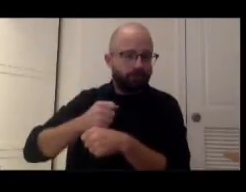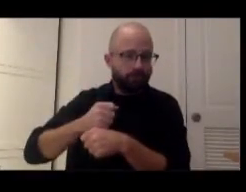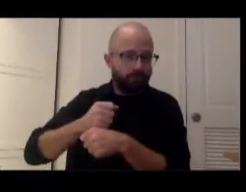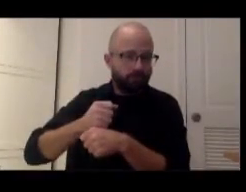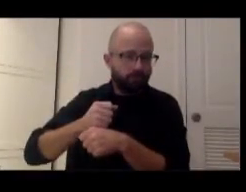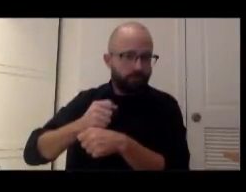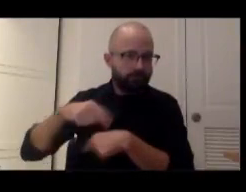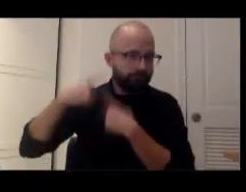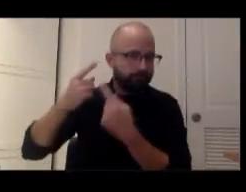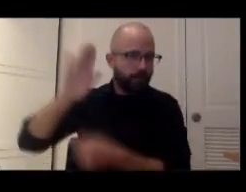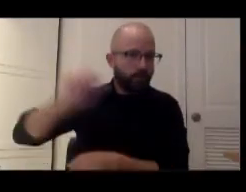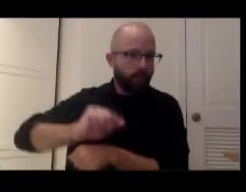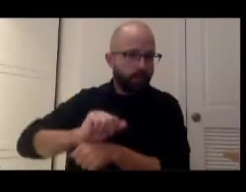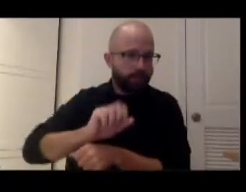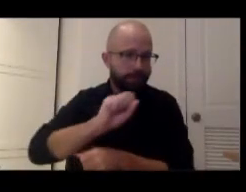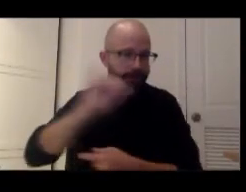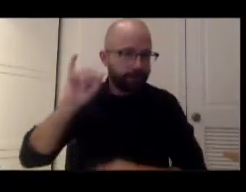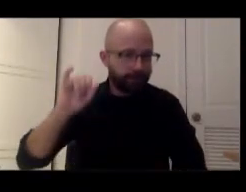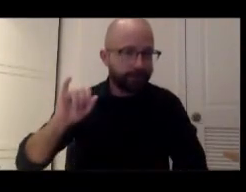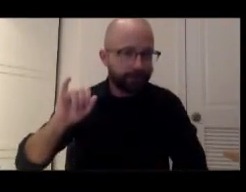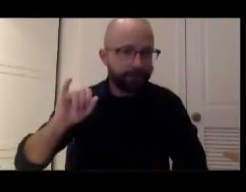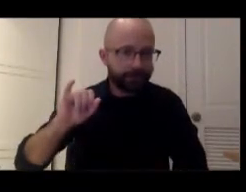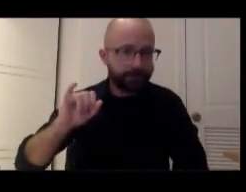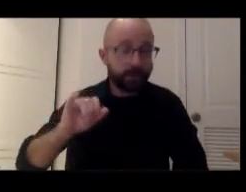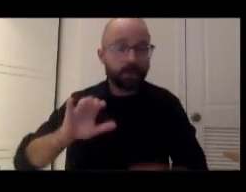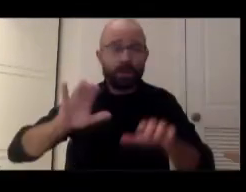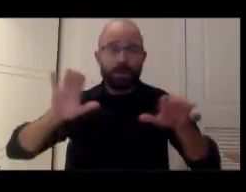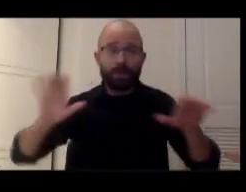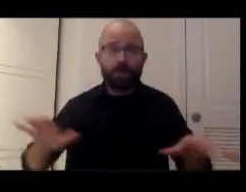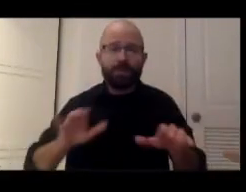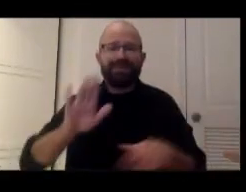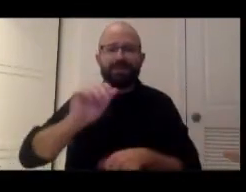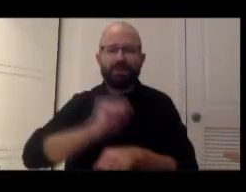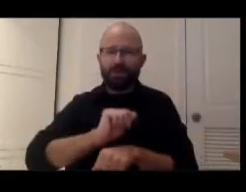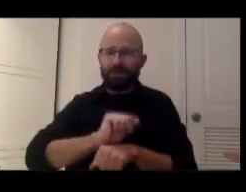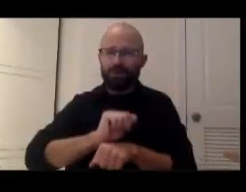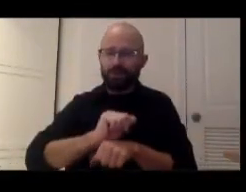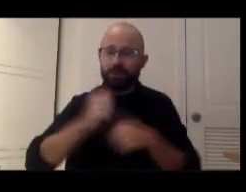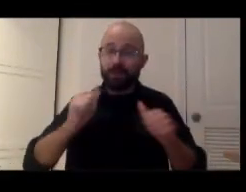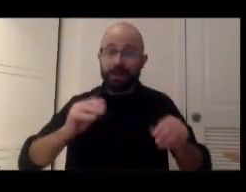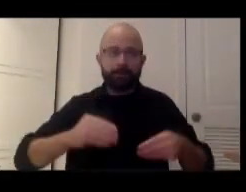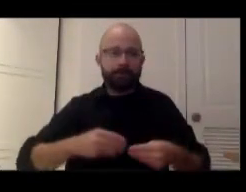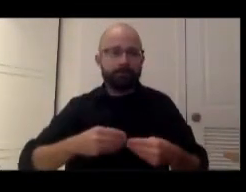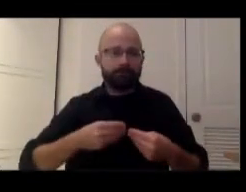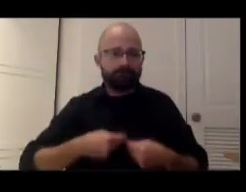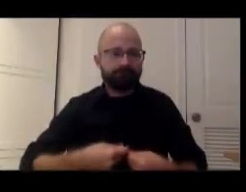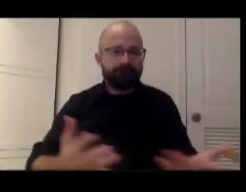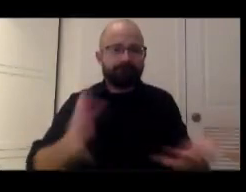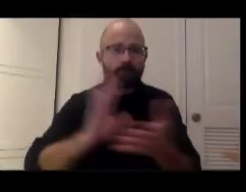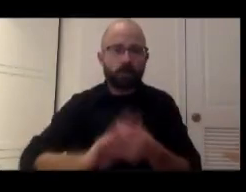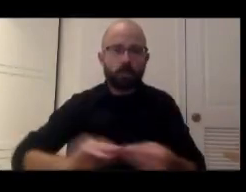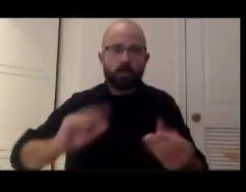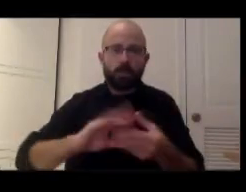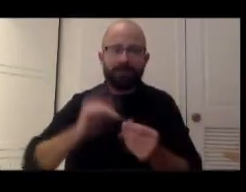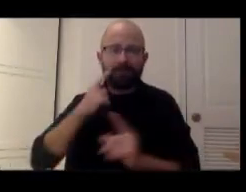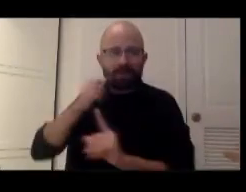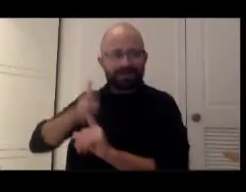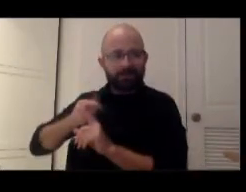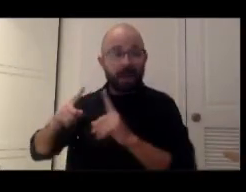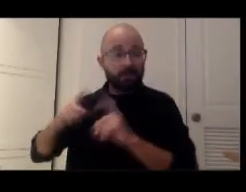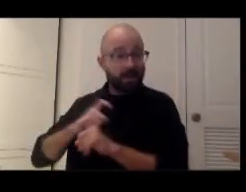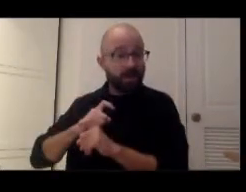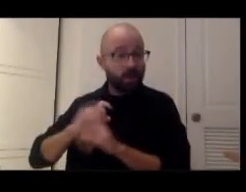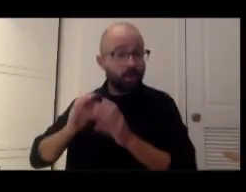and it's been doing this journey level work of trying to tell these stories of a very complicated group, which is now the